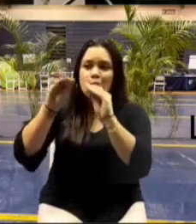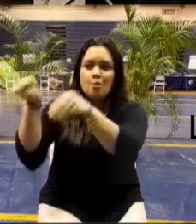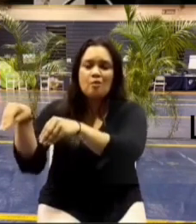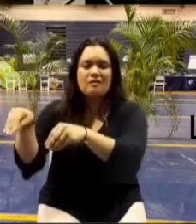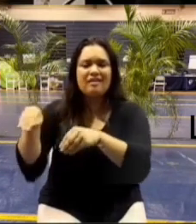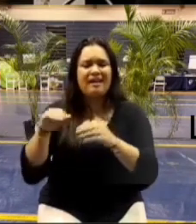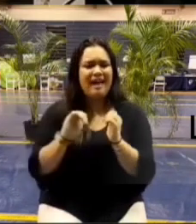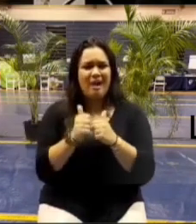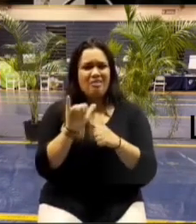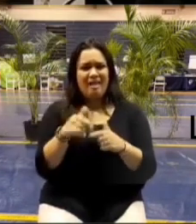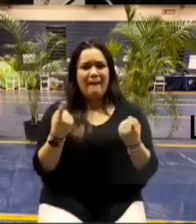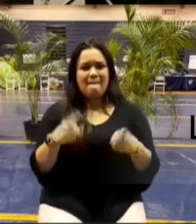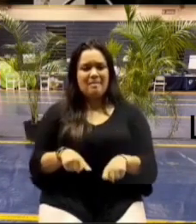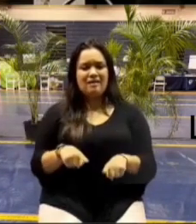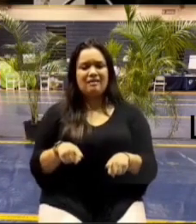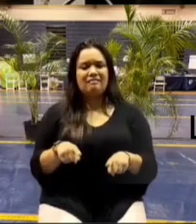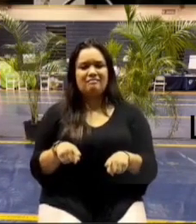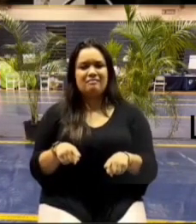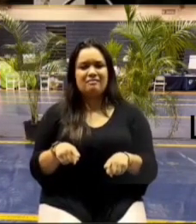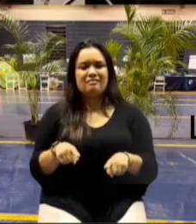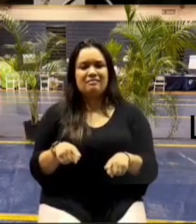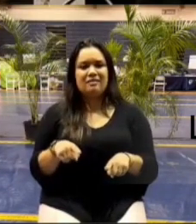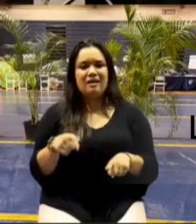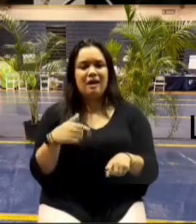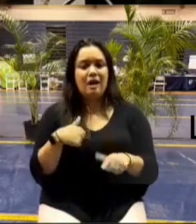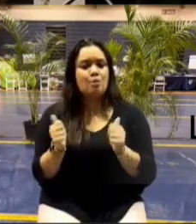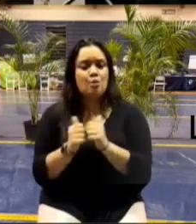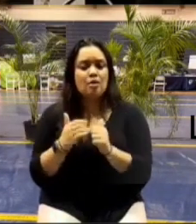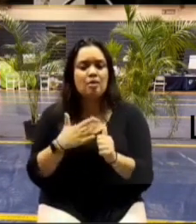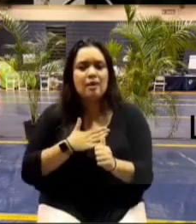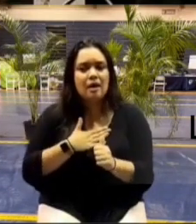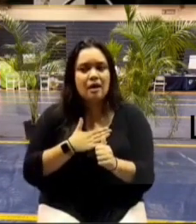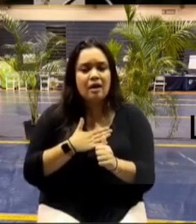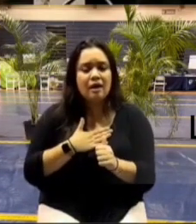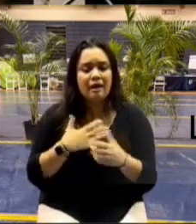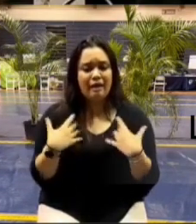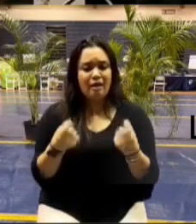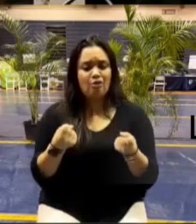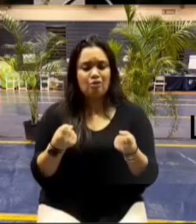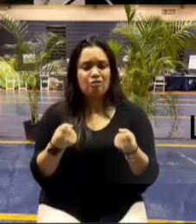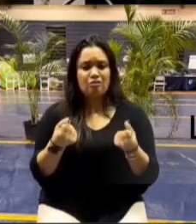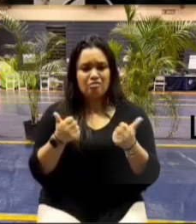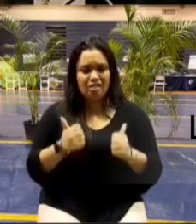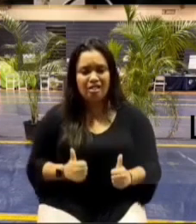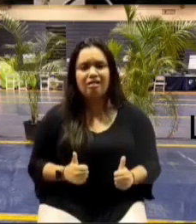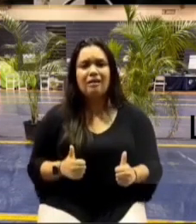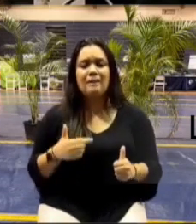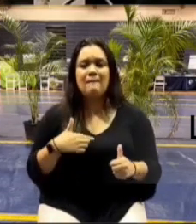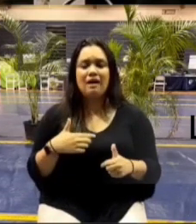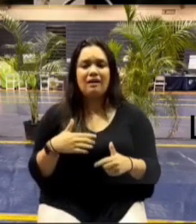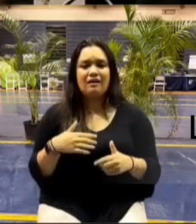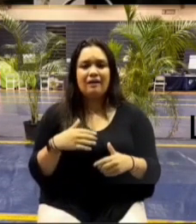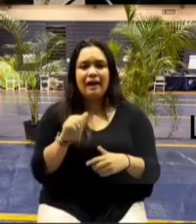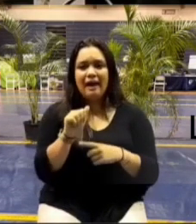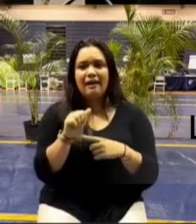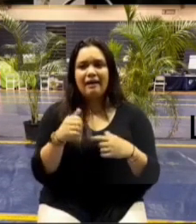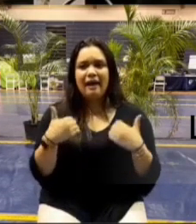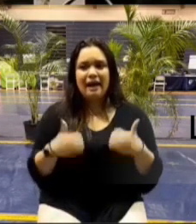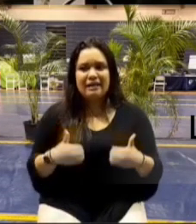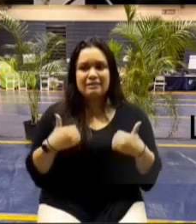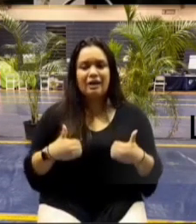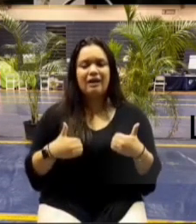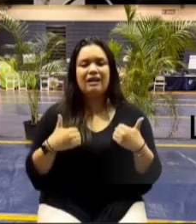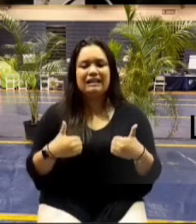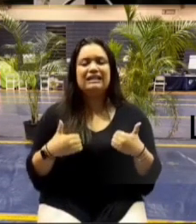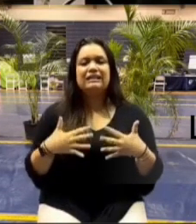how's that happen and i have with my uh health condition asthma and migraine and stay with posterior